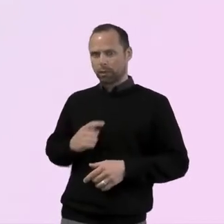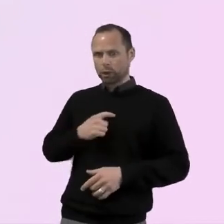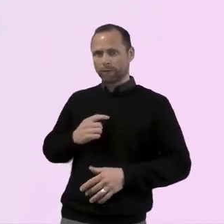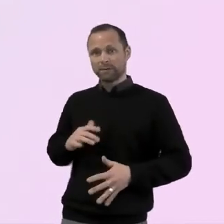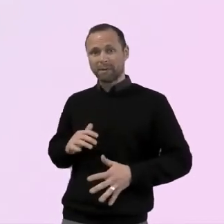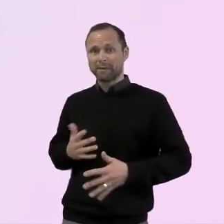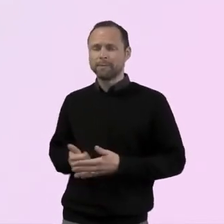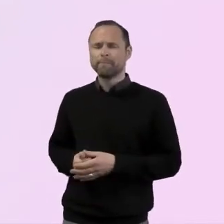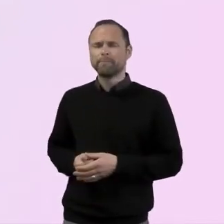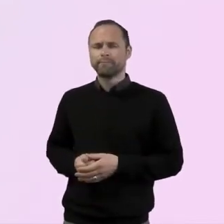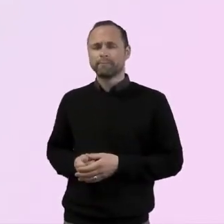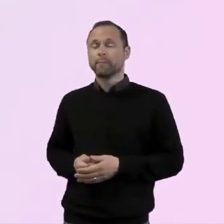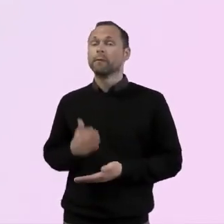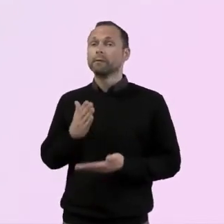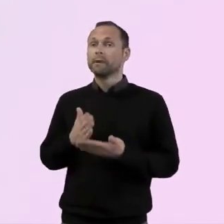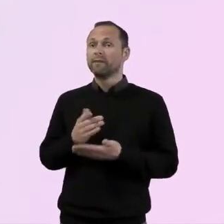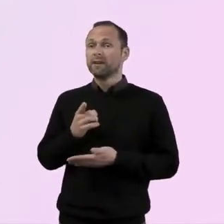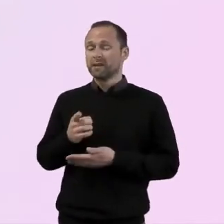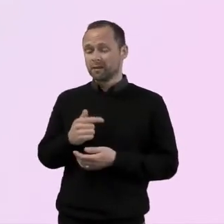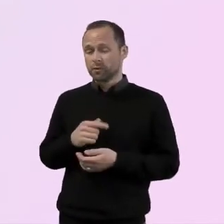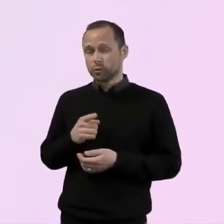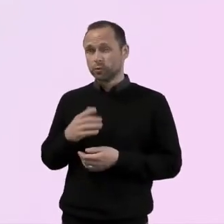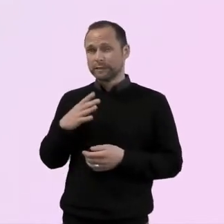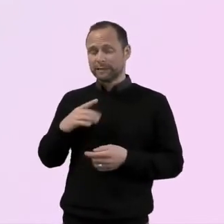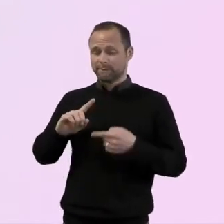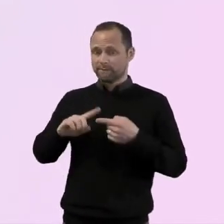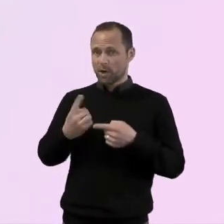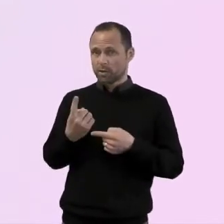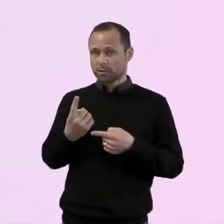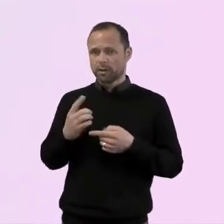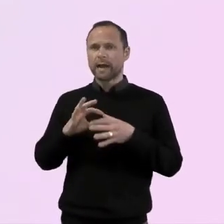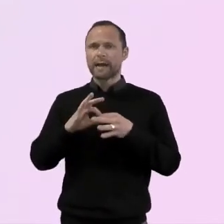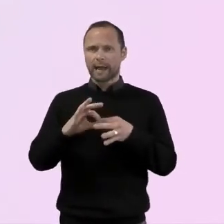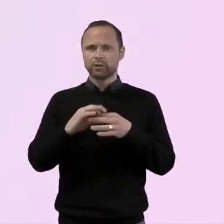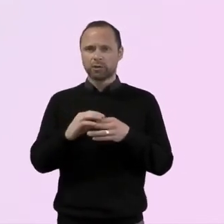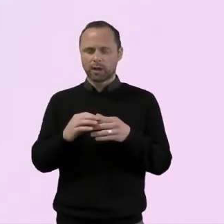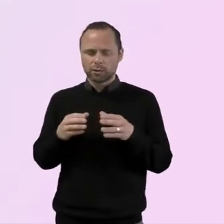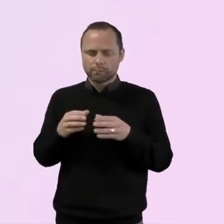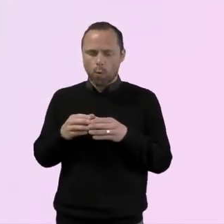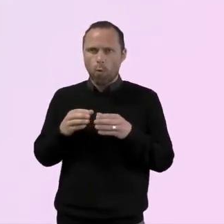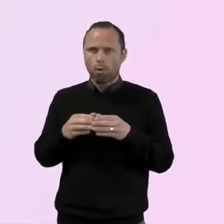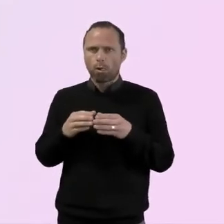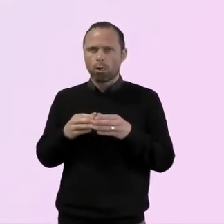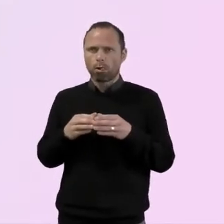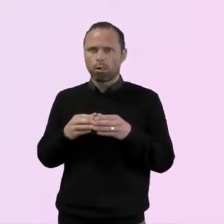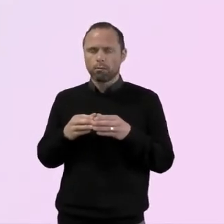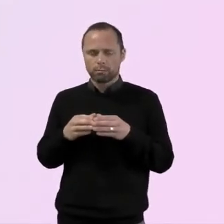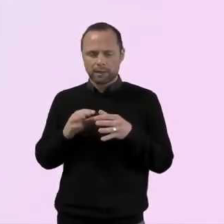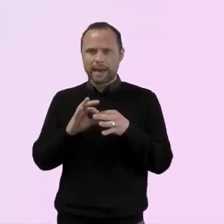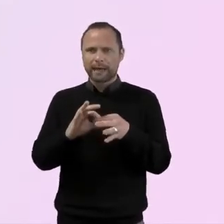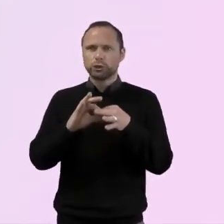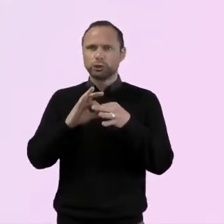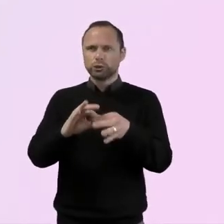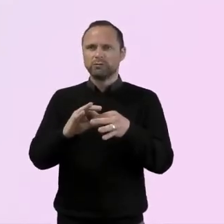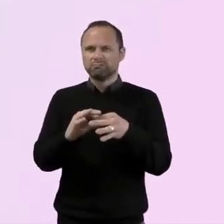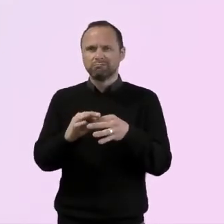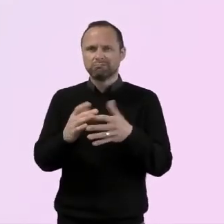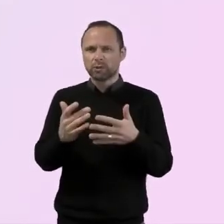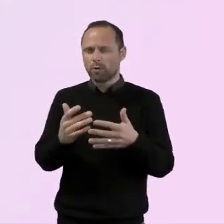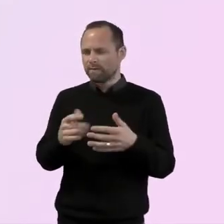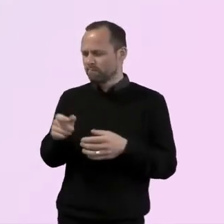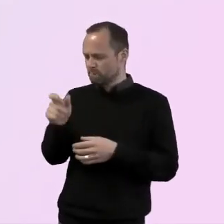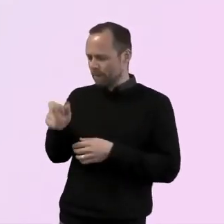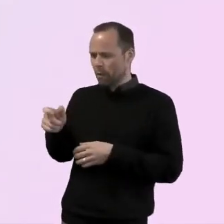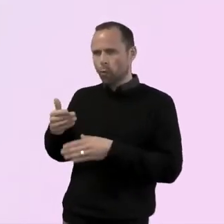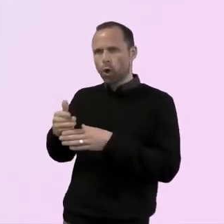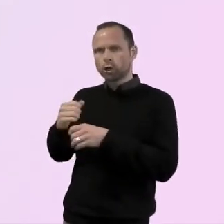said about start starting those small connections with schools. So if it is that you've got people who are perhaps a bit nervous about,